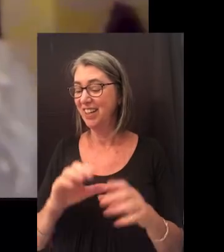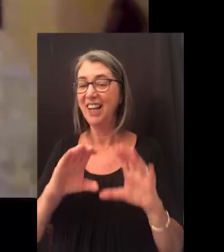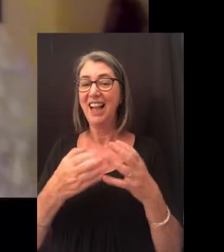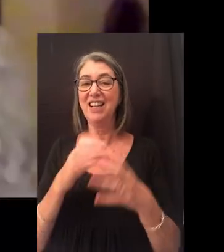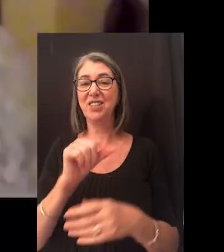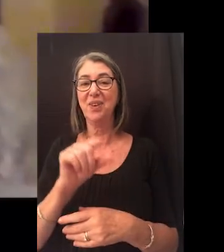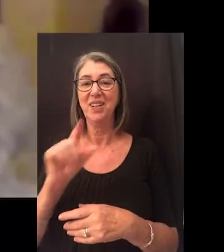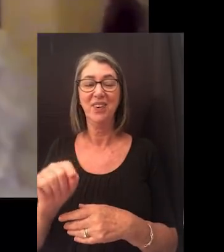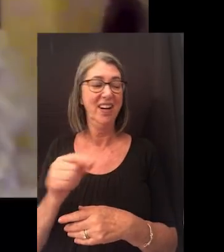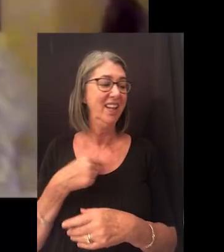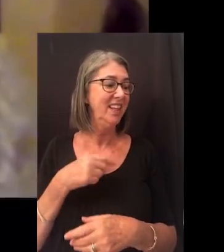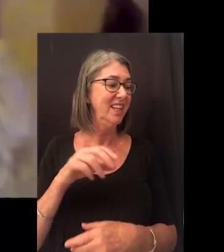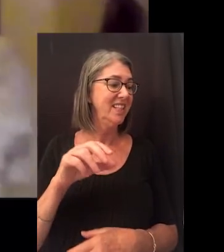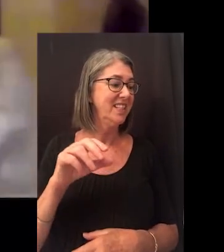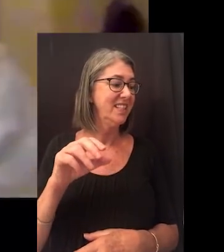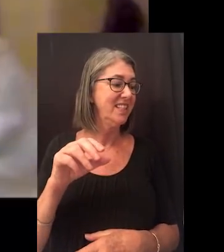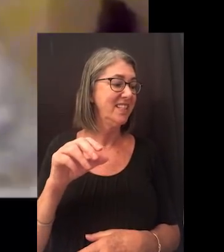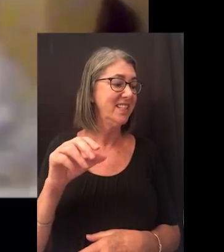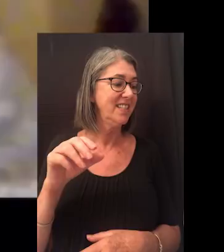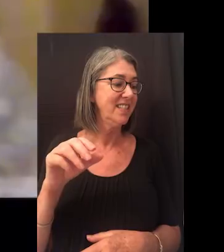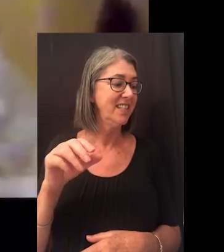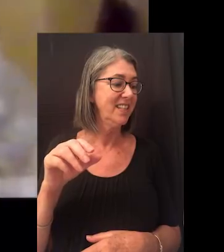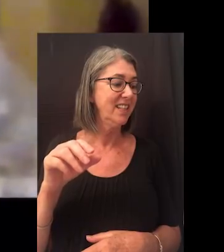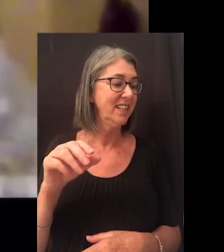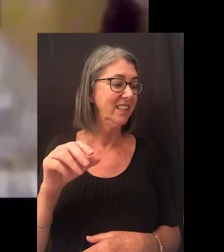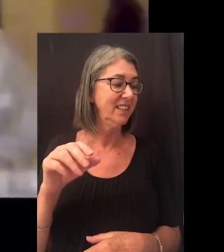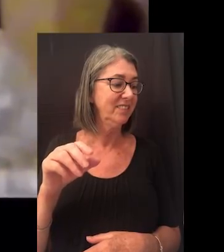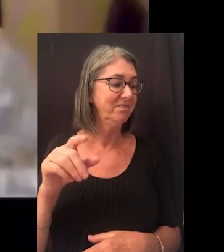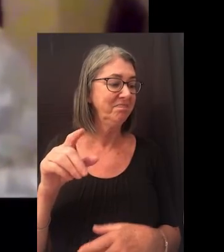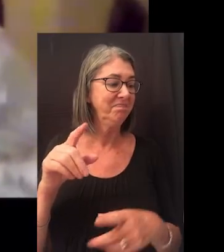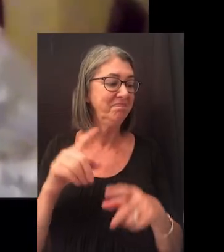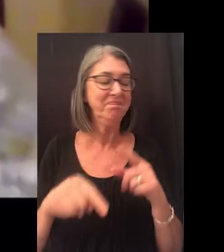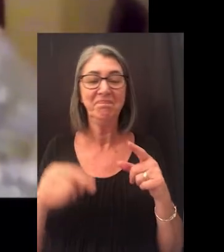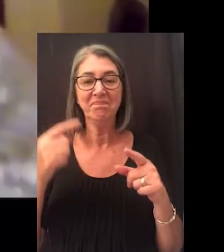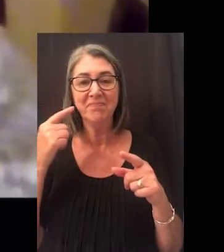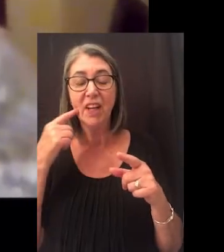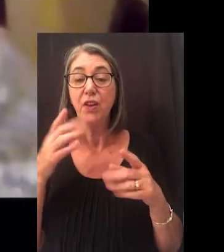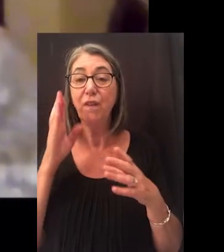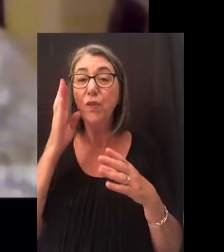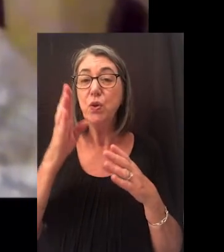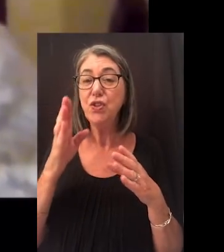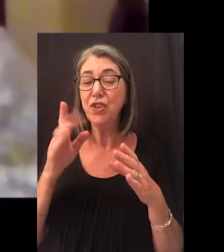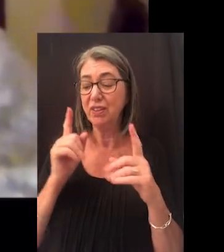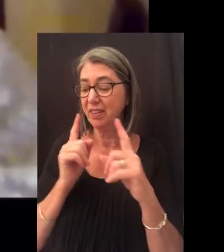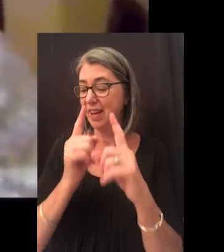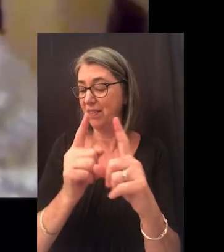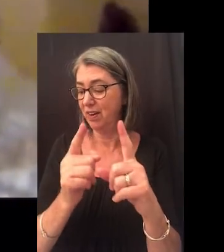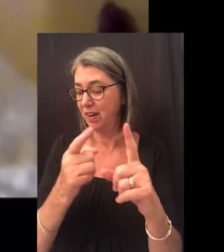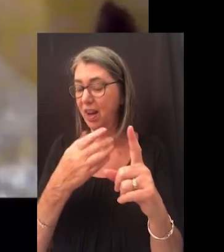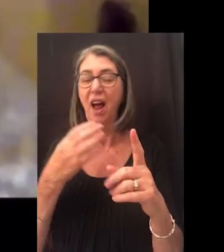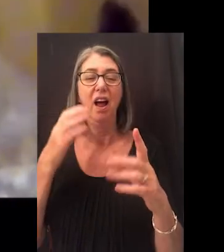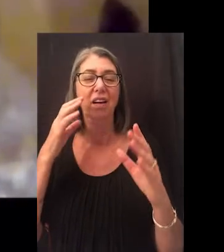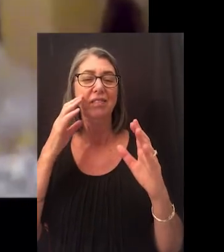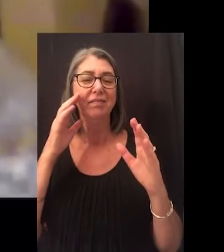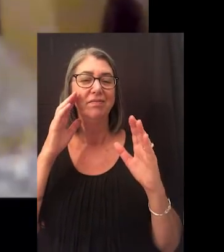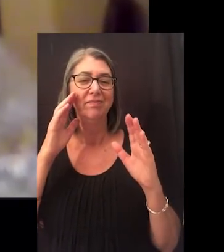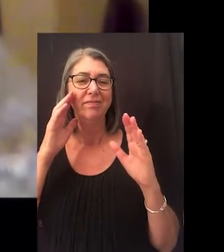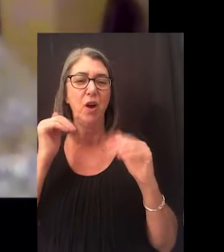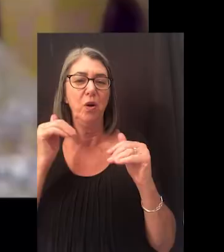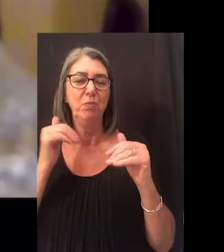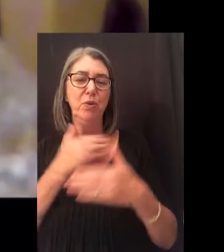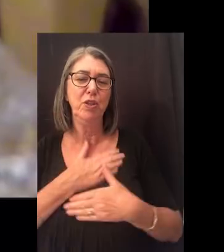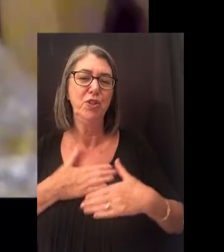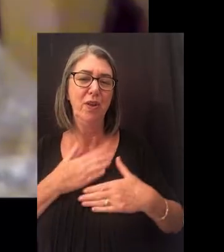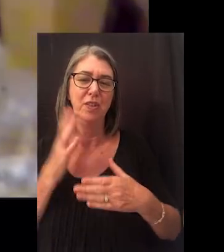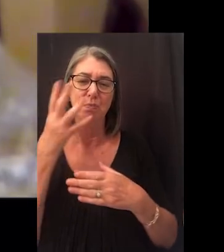Congratulations, class of 2020. This is Zina Aisha. Maricia Your future endeavors. Wishing you all the best and